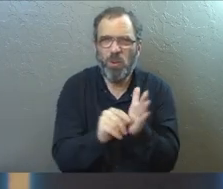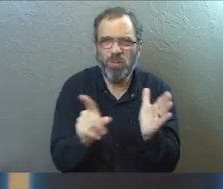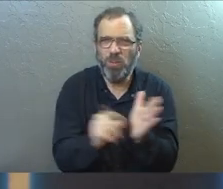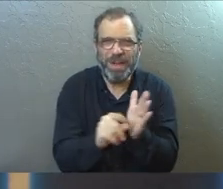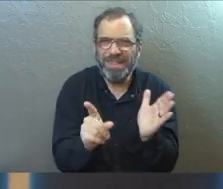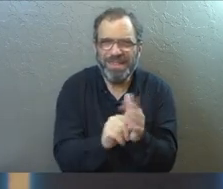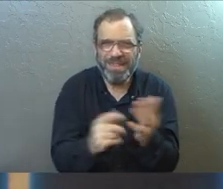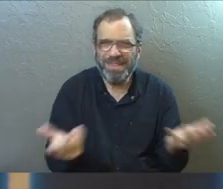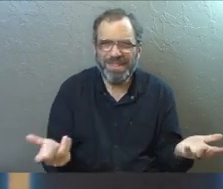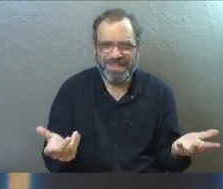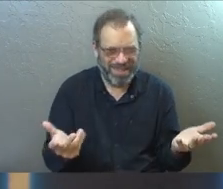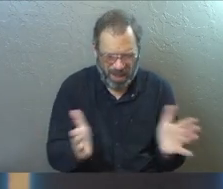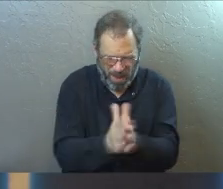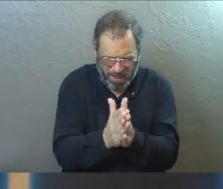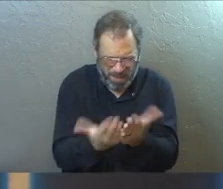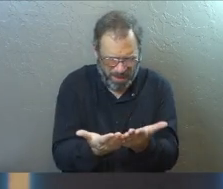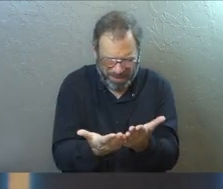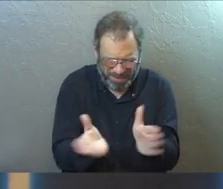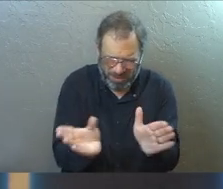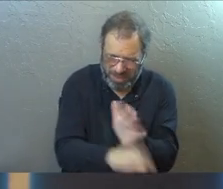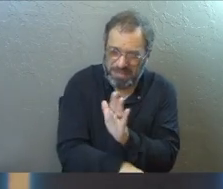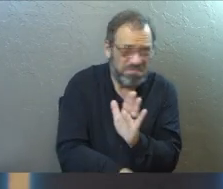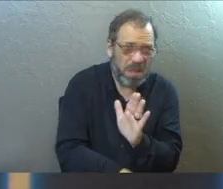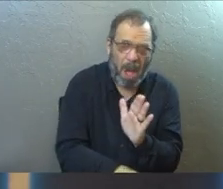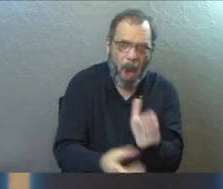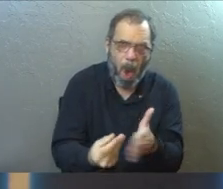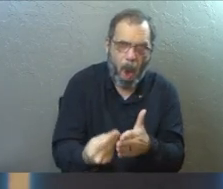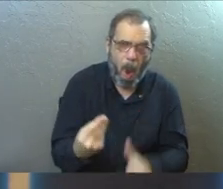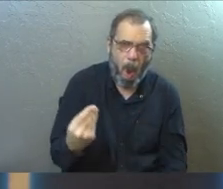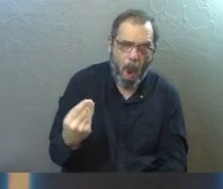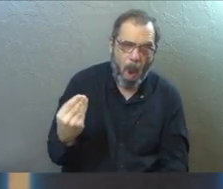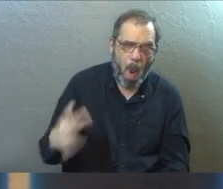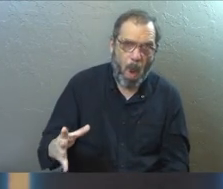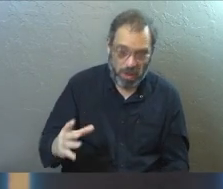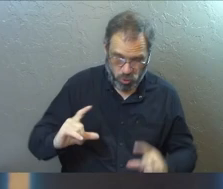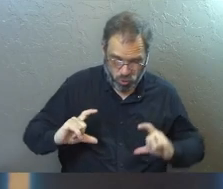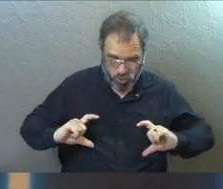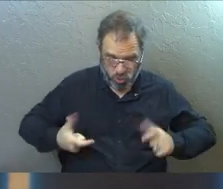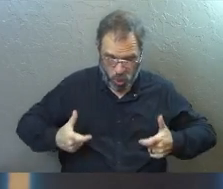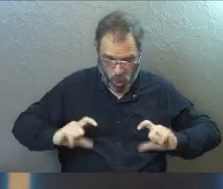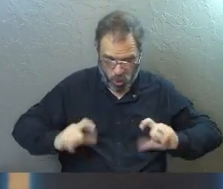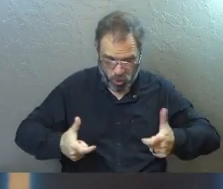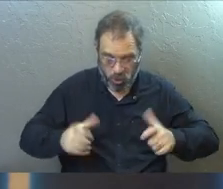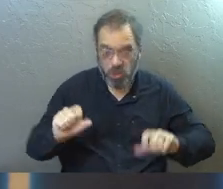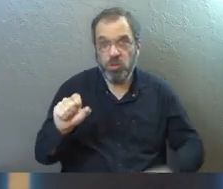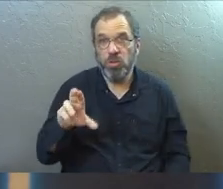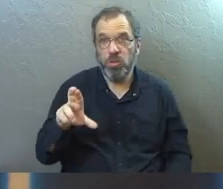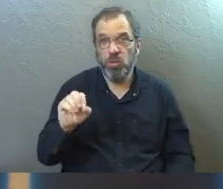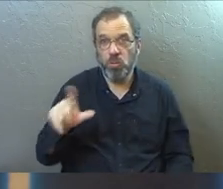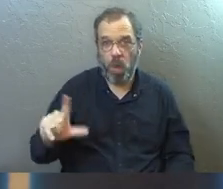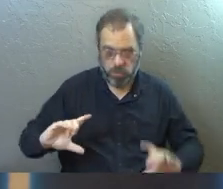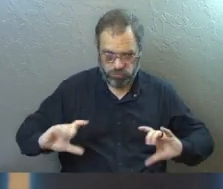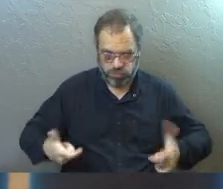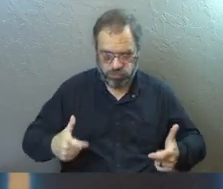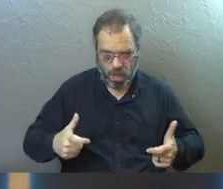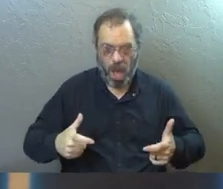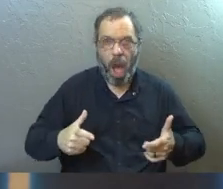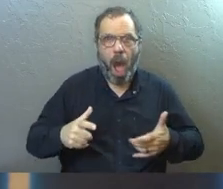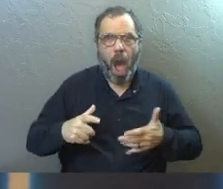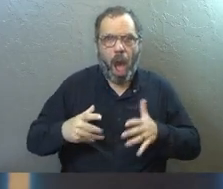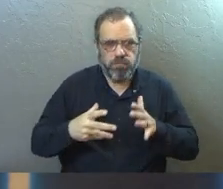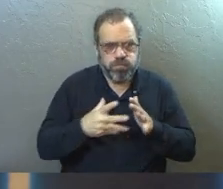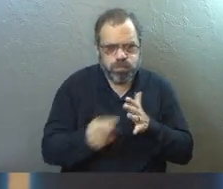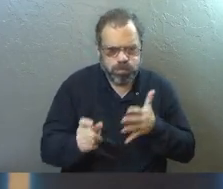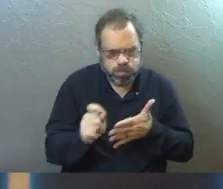press. Books were not cheap. If you had a scroll of one of the books of the Old Testament, it had been hand